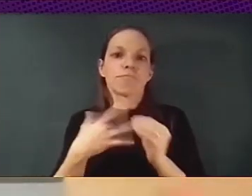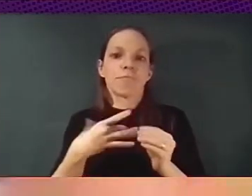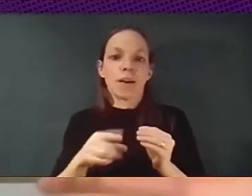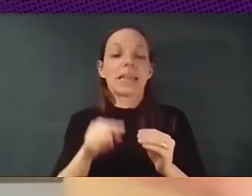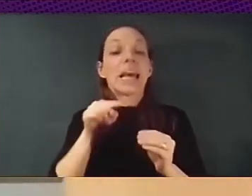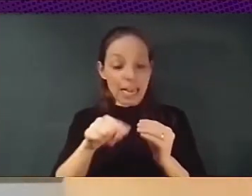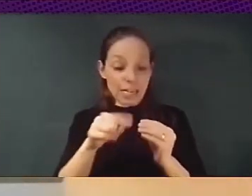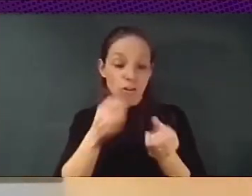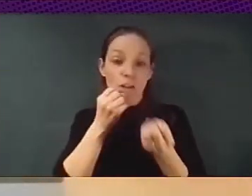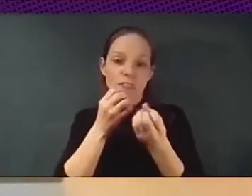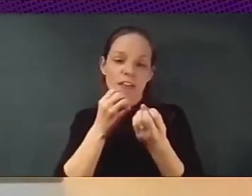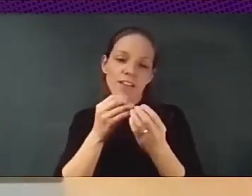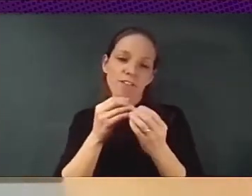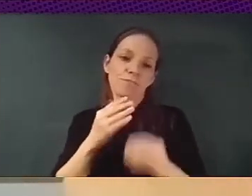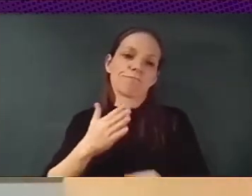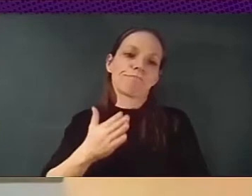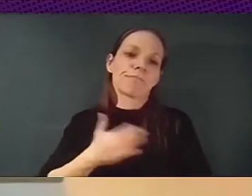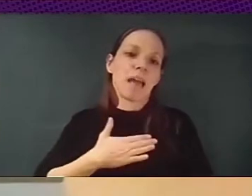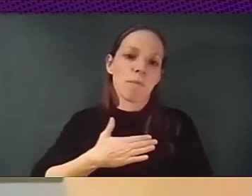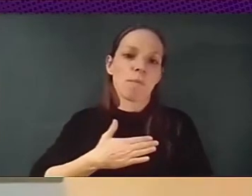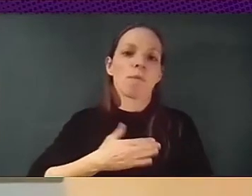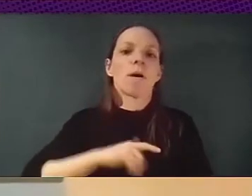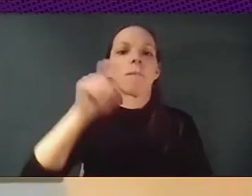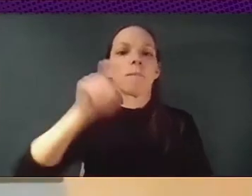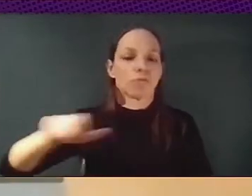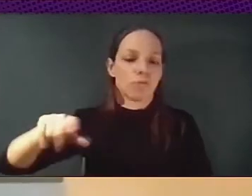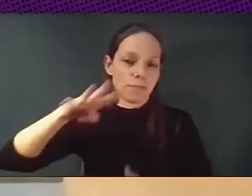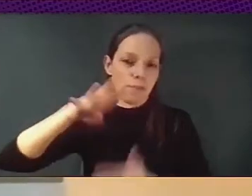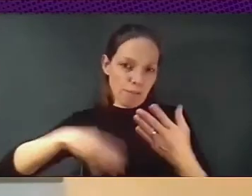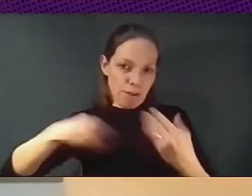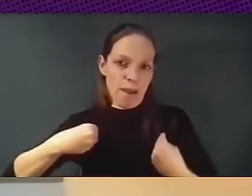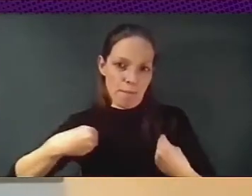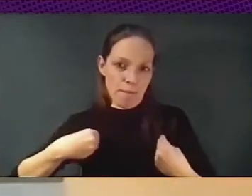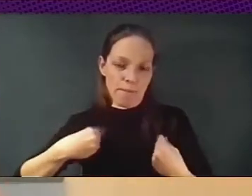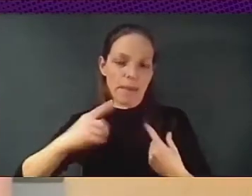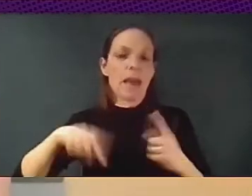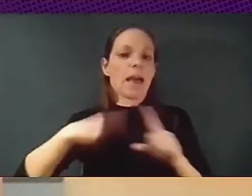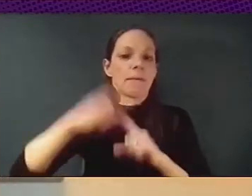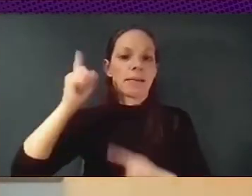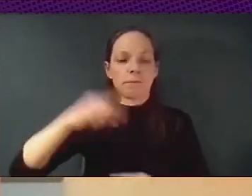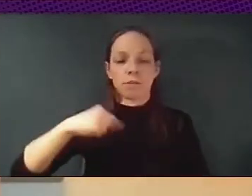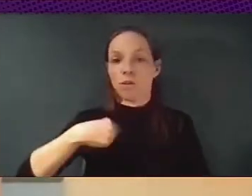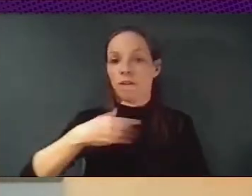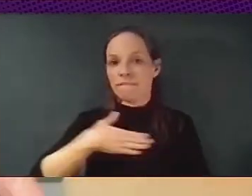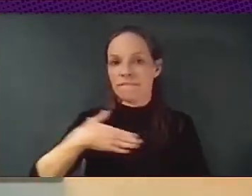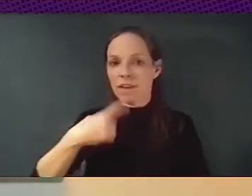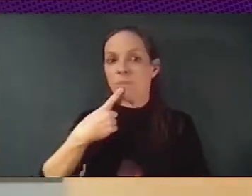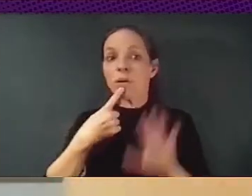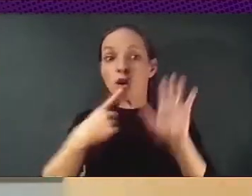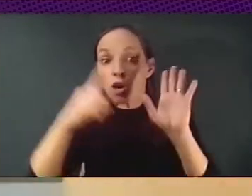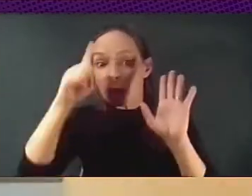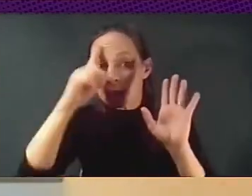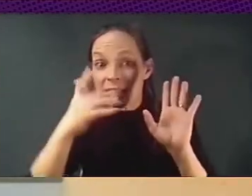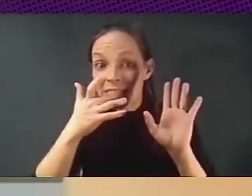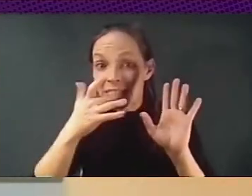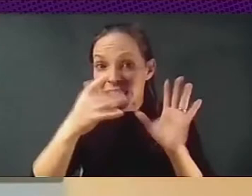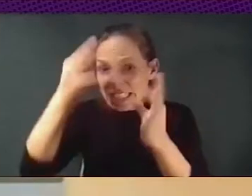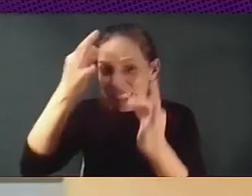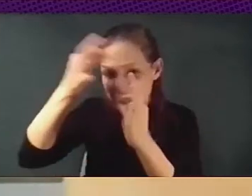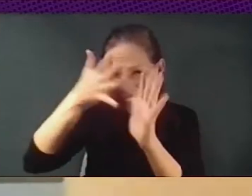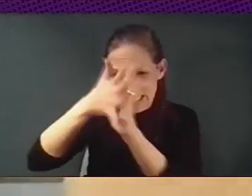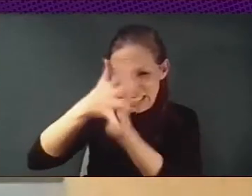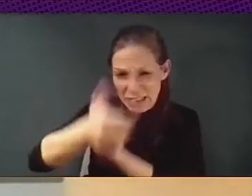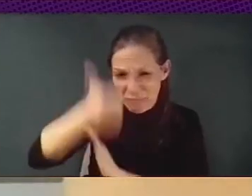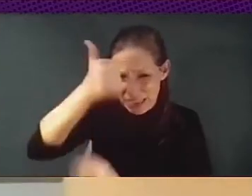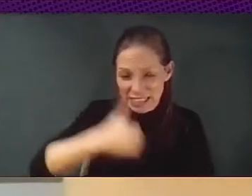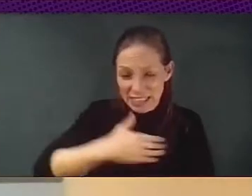beyond that. mean, of course, I have to say, I don't know, it's how much you want to go into the details of this program. But of course, I mean,